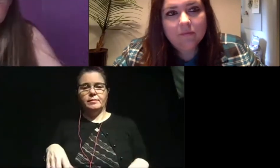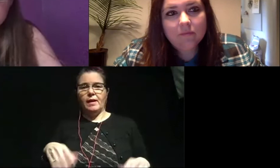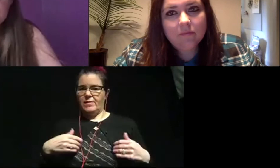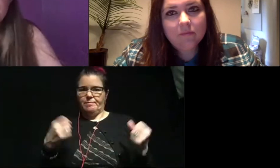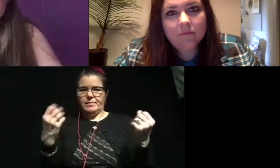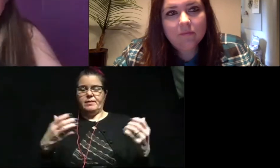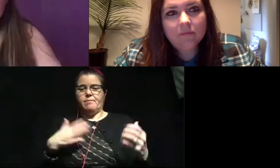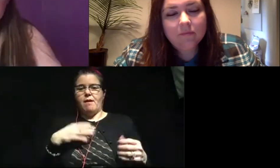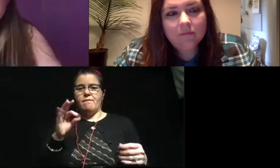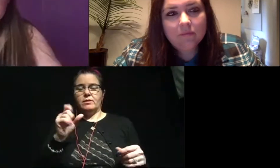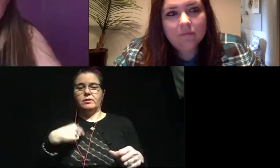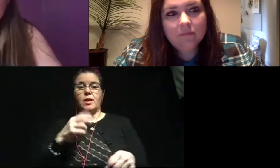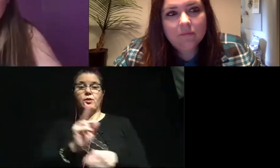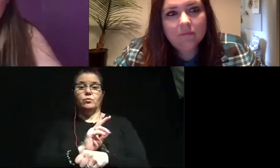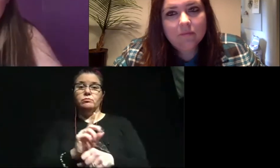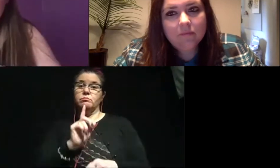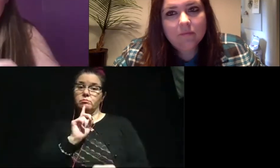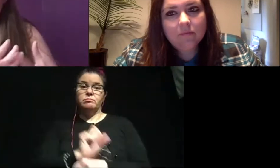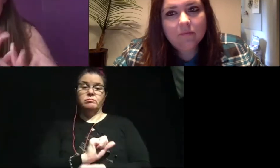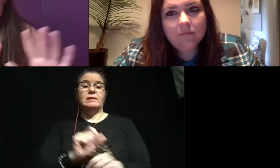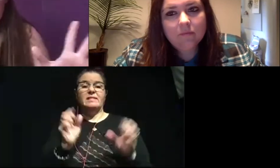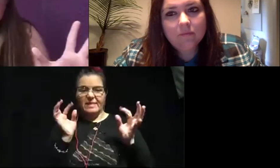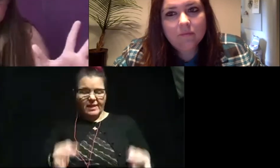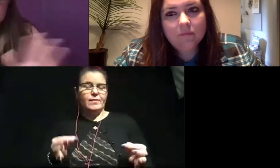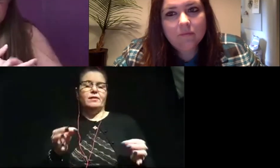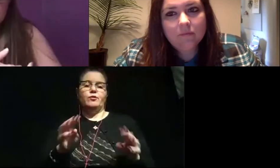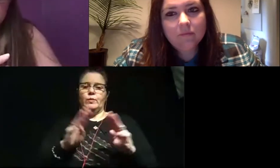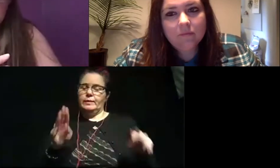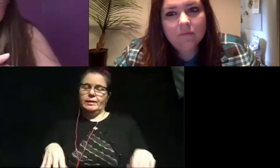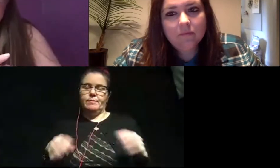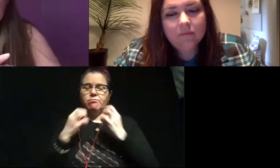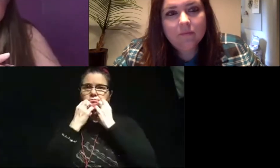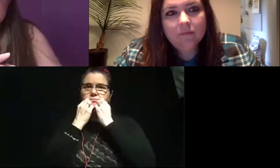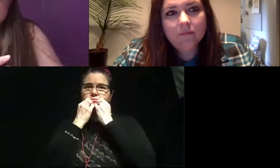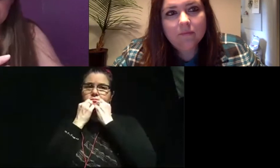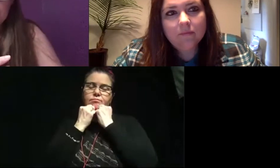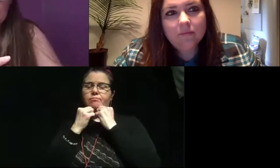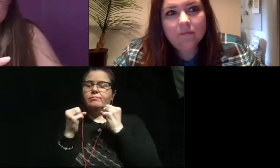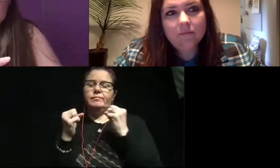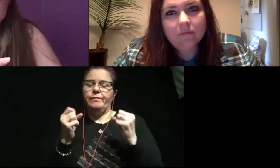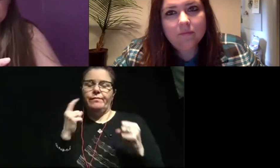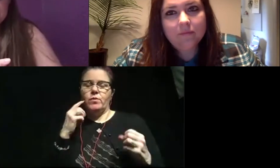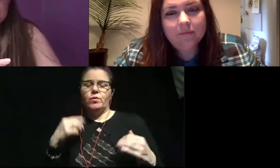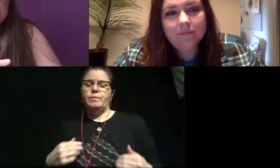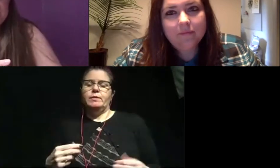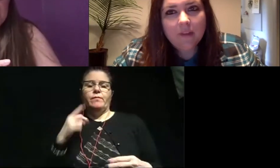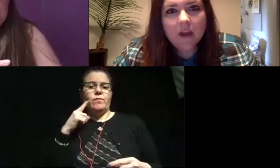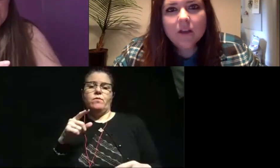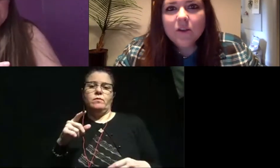use, but absolutely museums are the greatest treasure to humans in terms of paleontology.